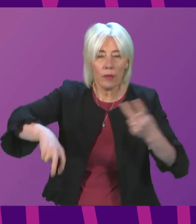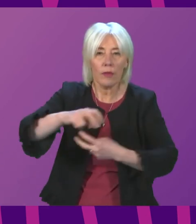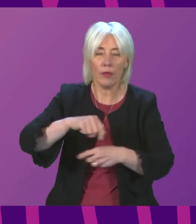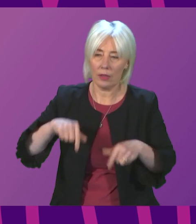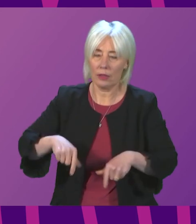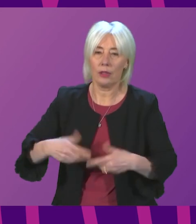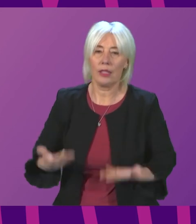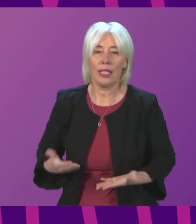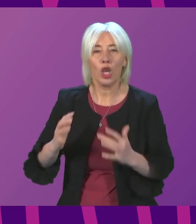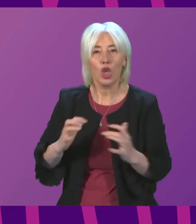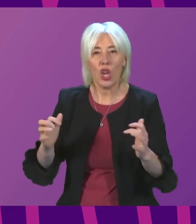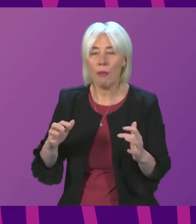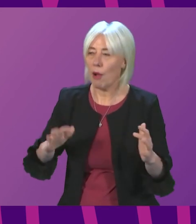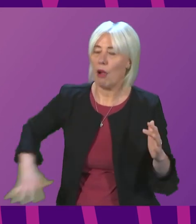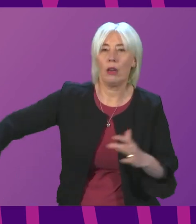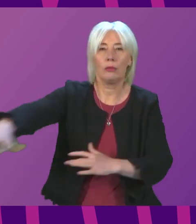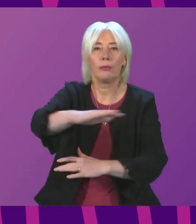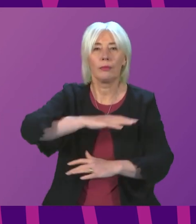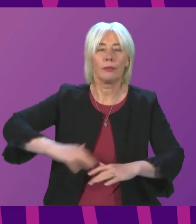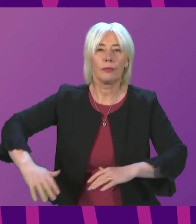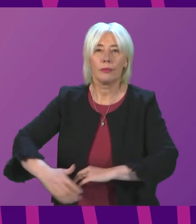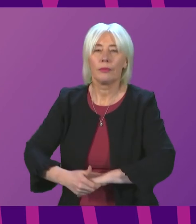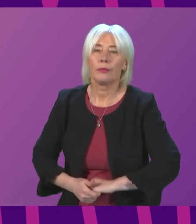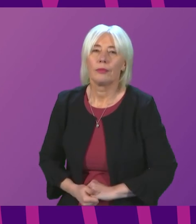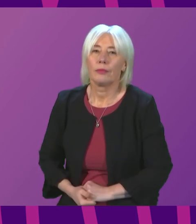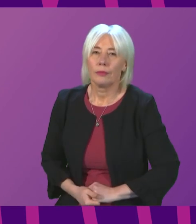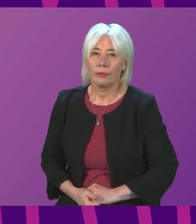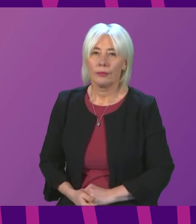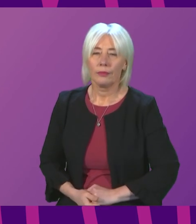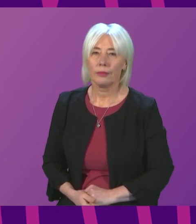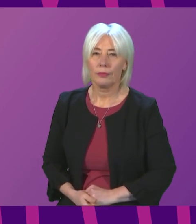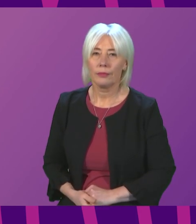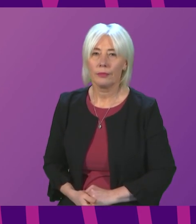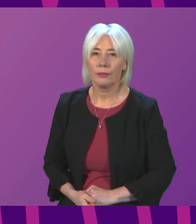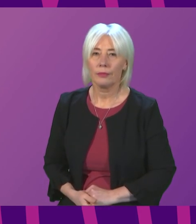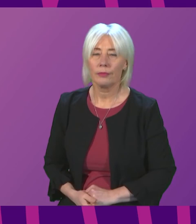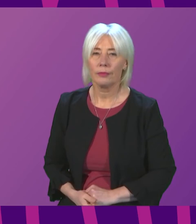around the Chamber and across the campus. Thank you.